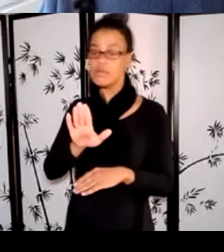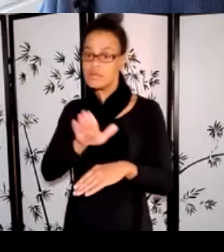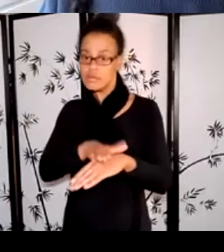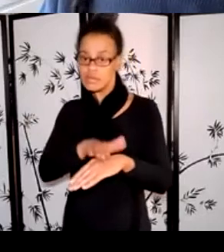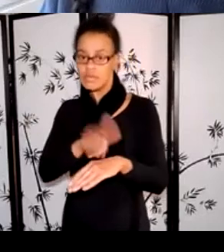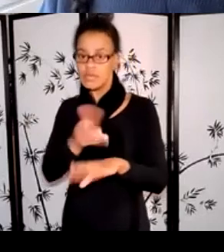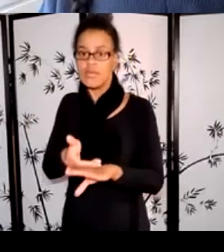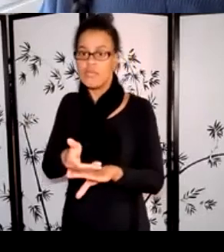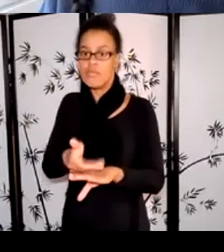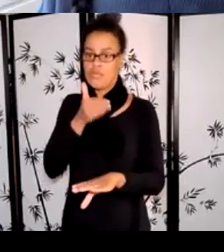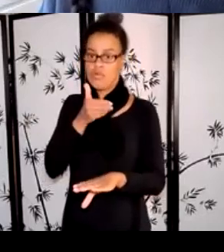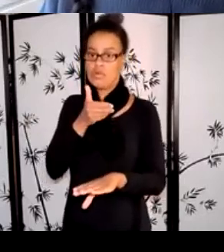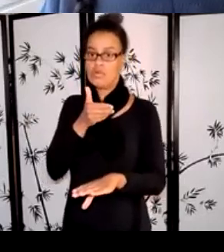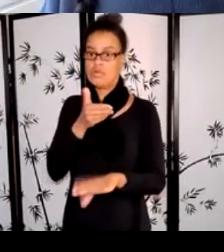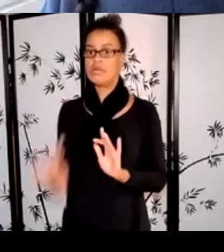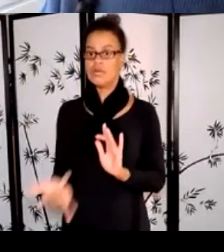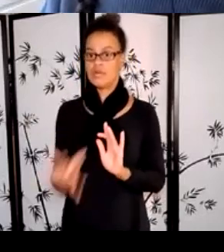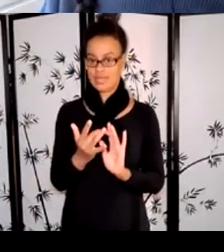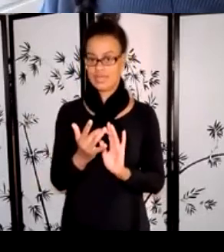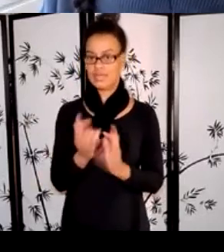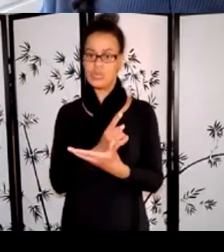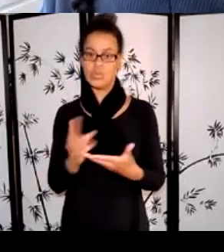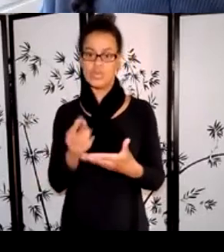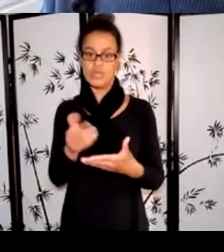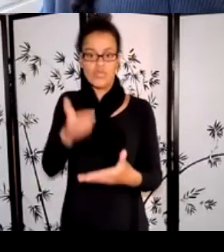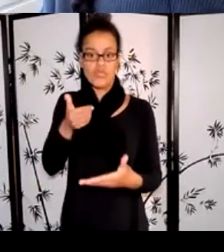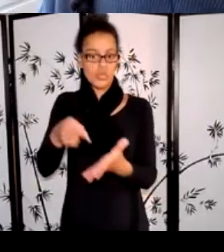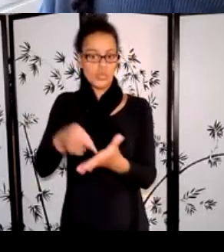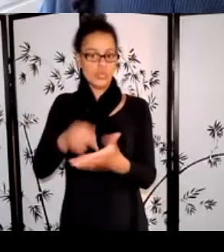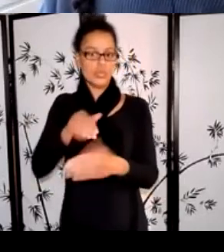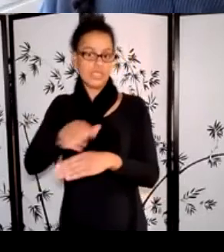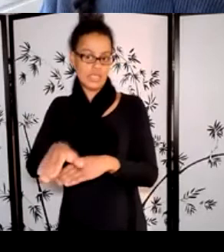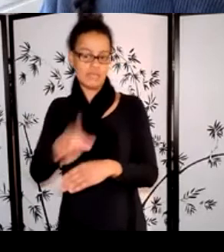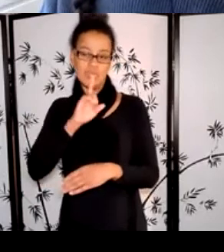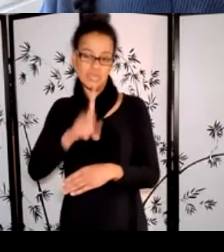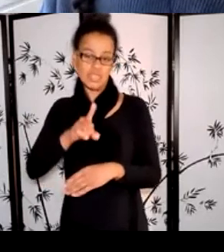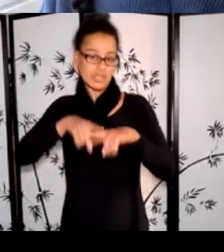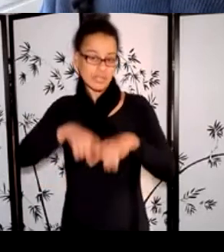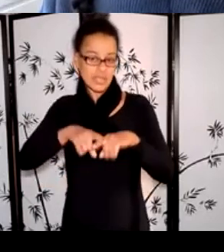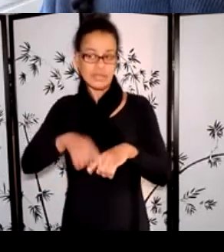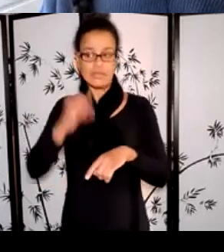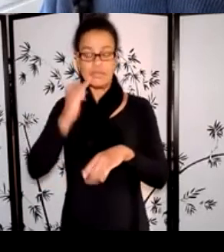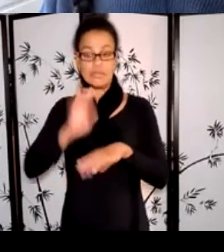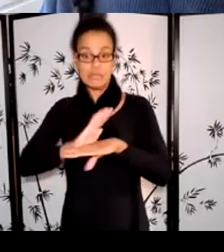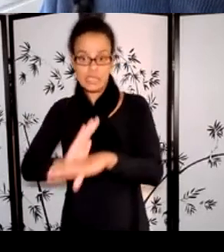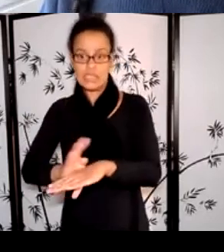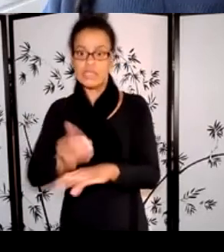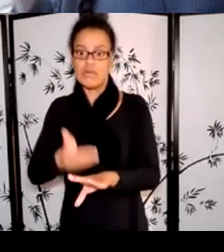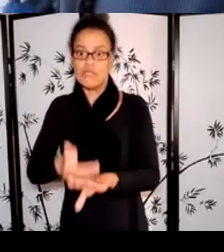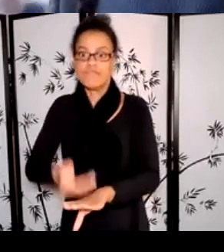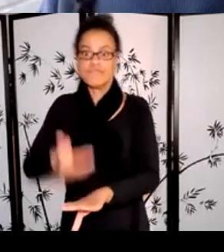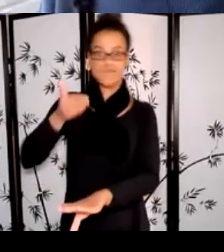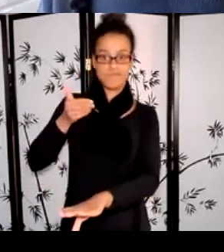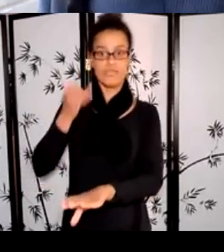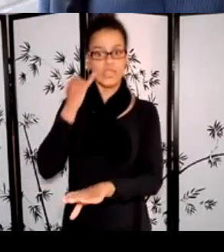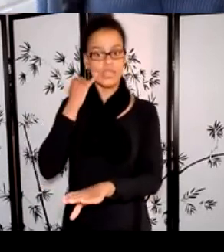before a program deadline, but that could really vary depending on the volume. At this time, our staff are still working from home, as you can